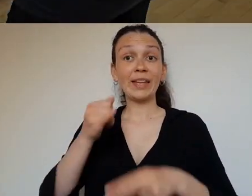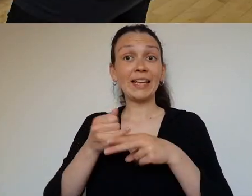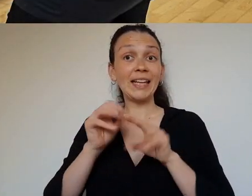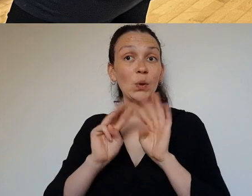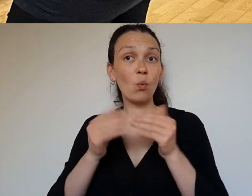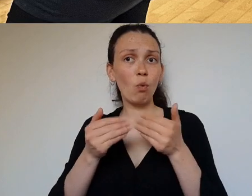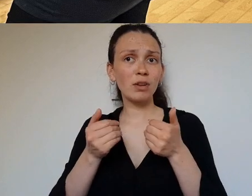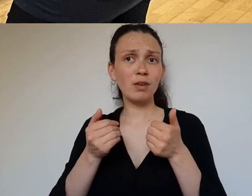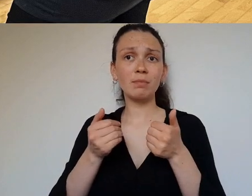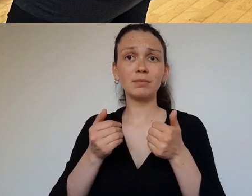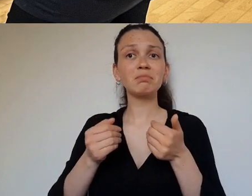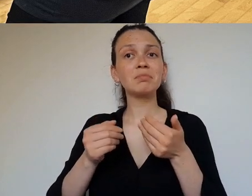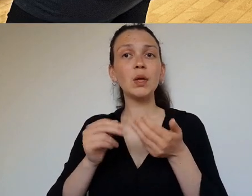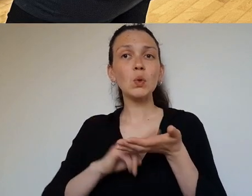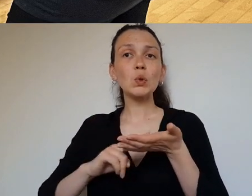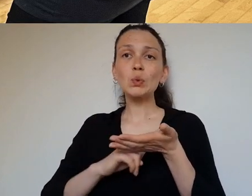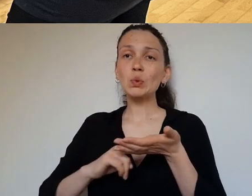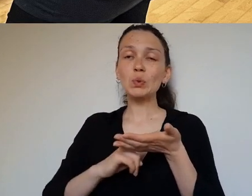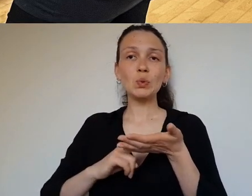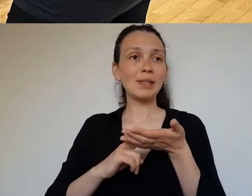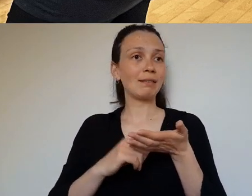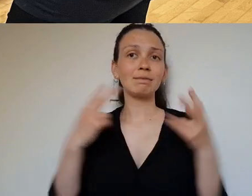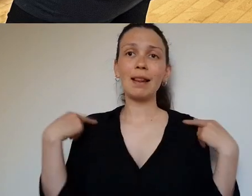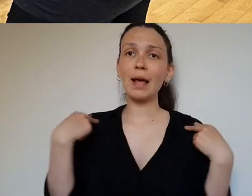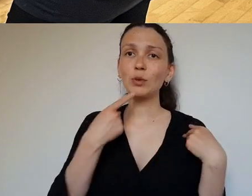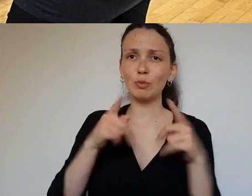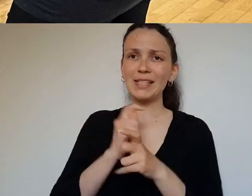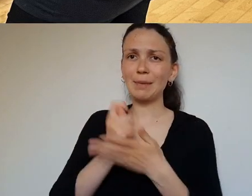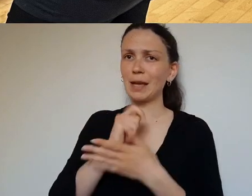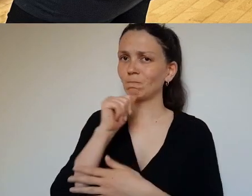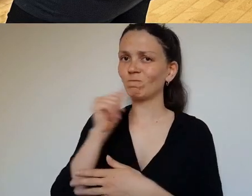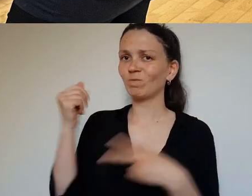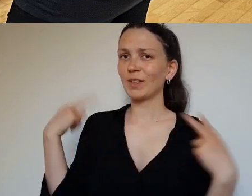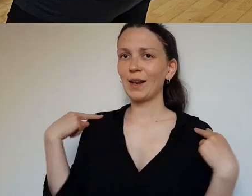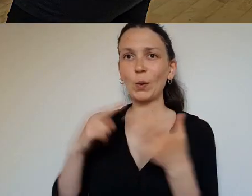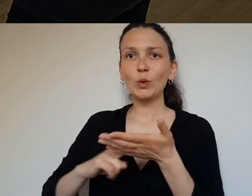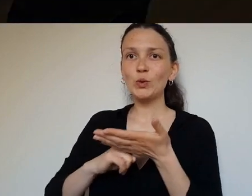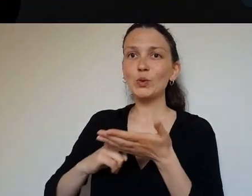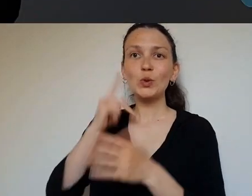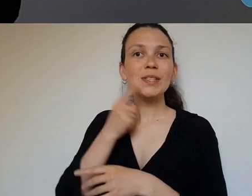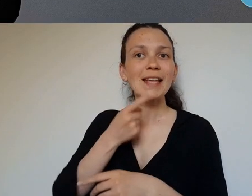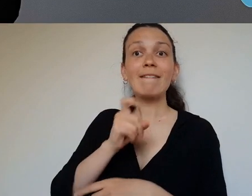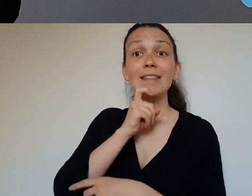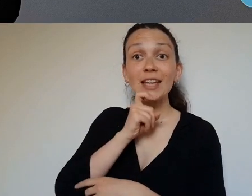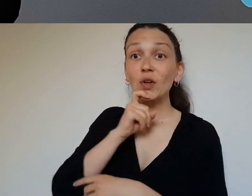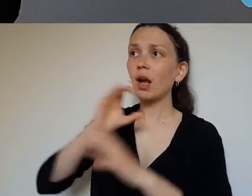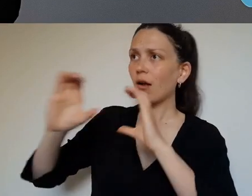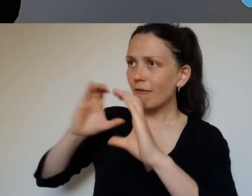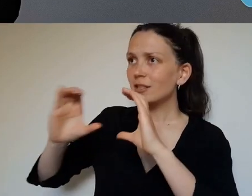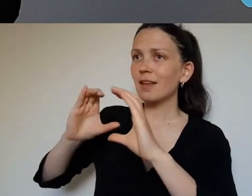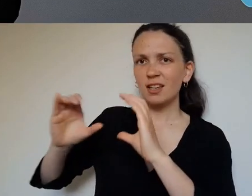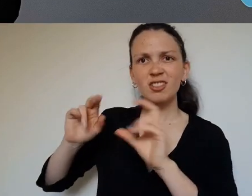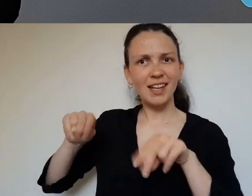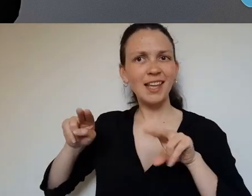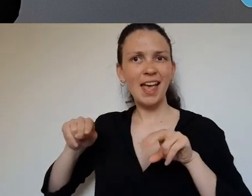In the studio we are both within and without language. Conversations are had between the Deaf and hearing participants and in separate and